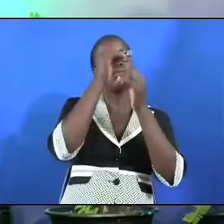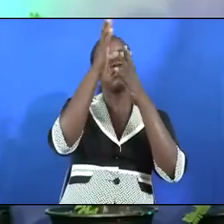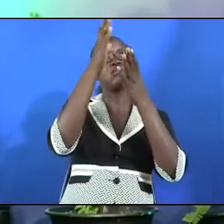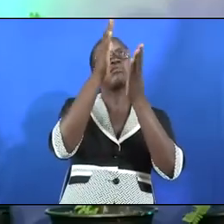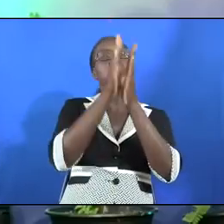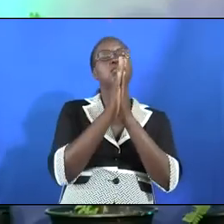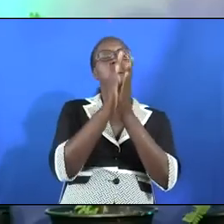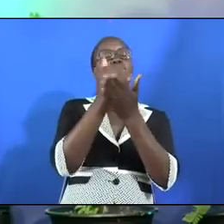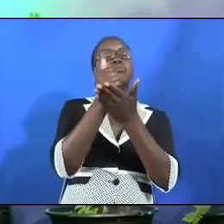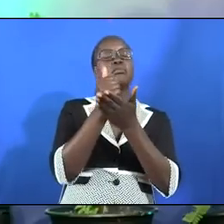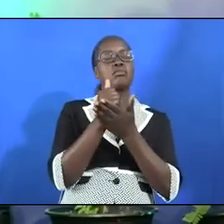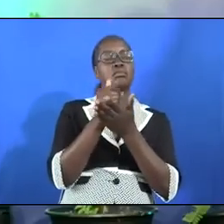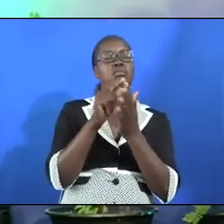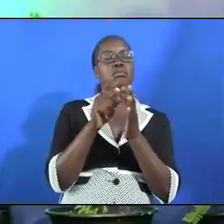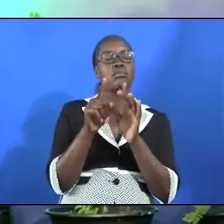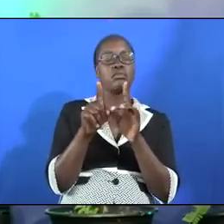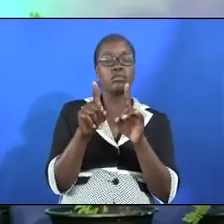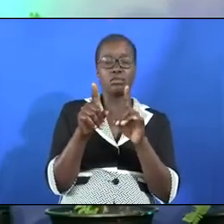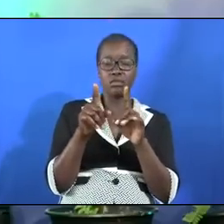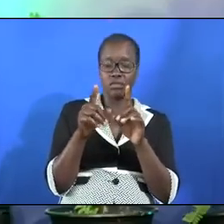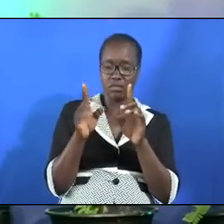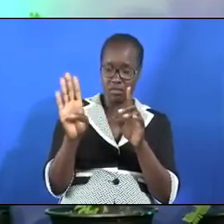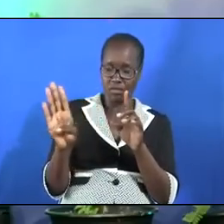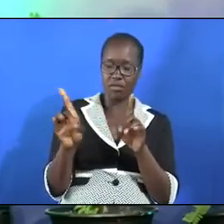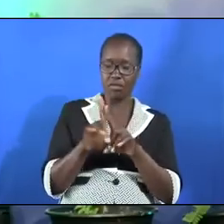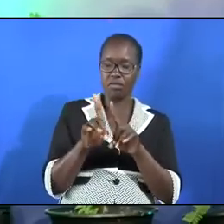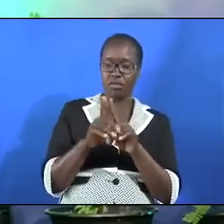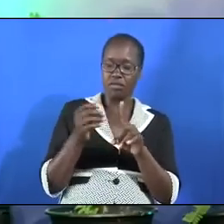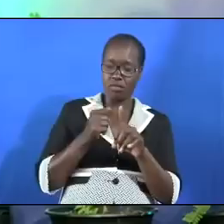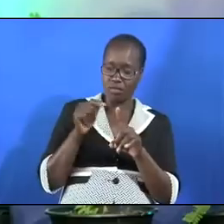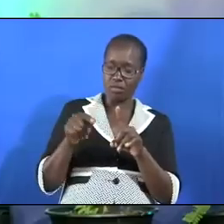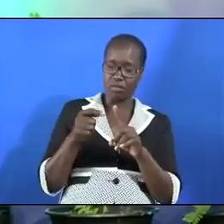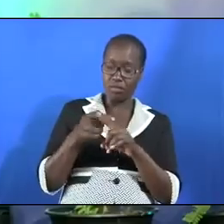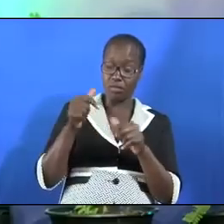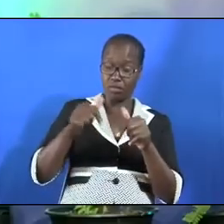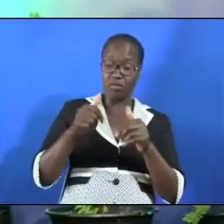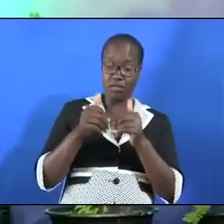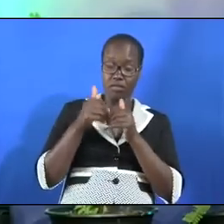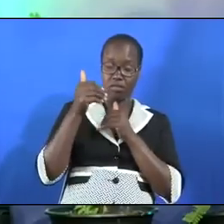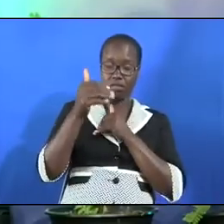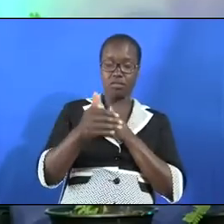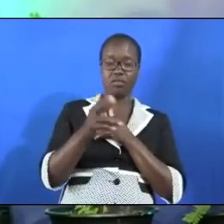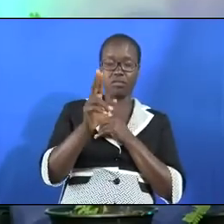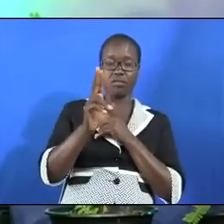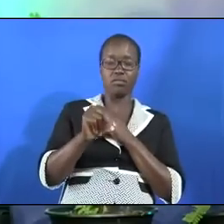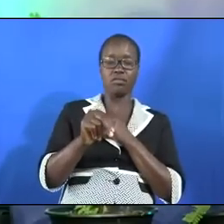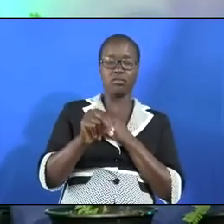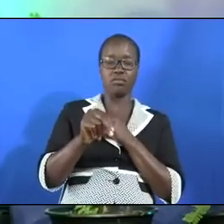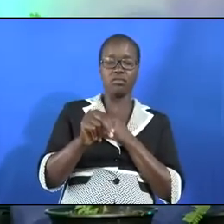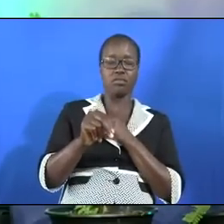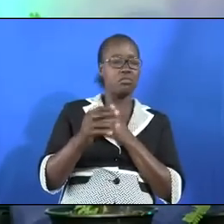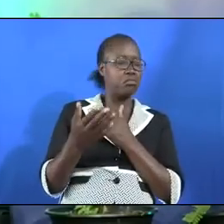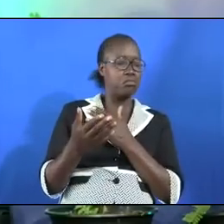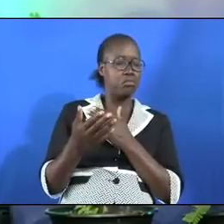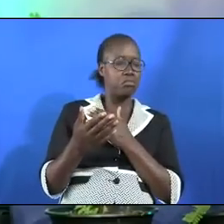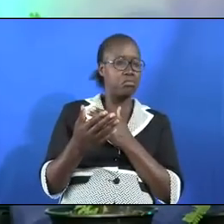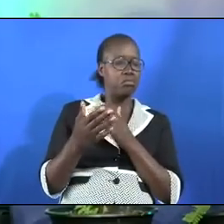to be like this girl that from this day forward no more pity patting